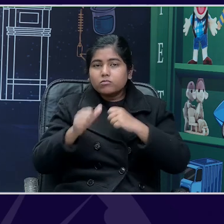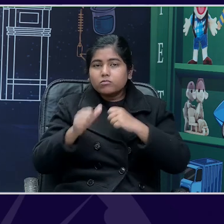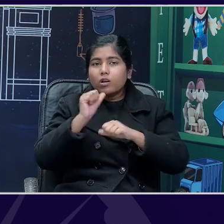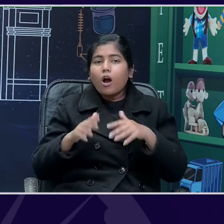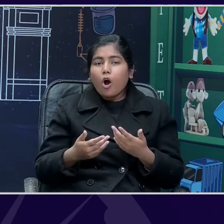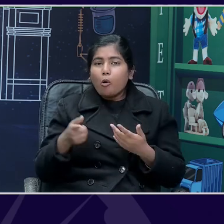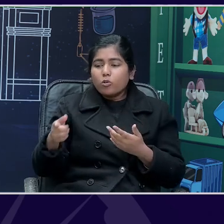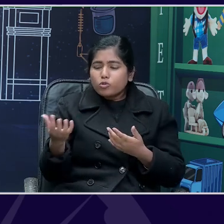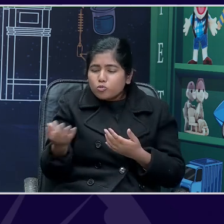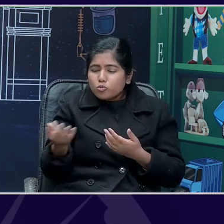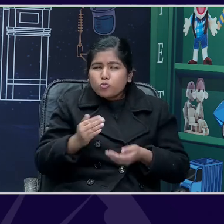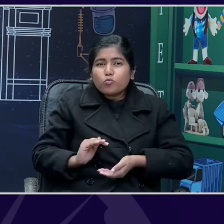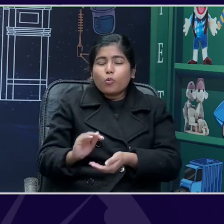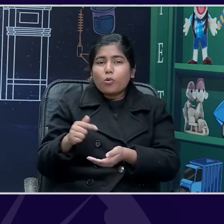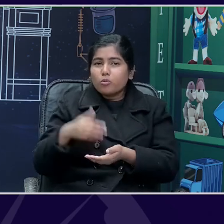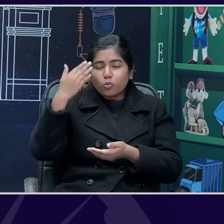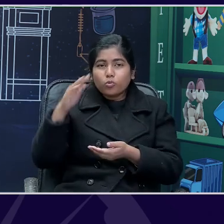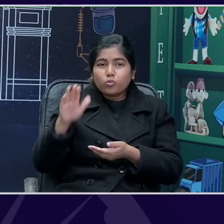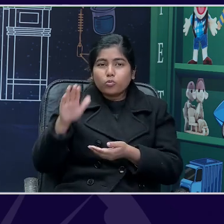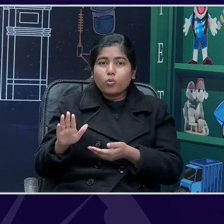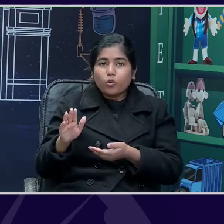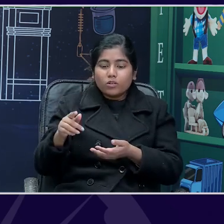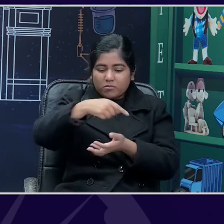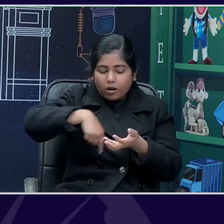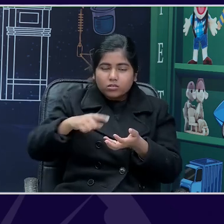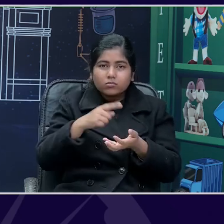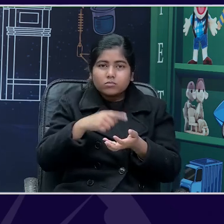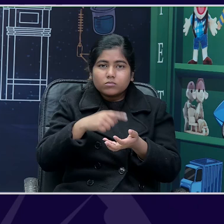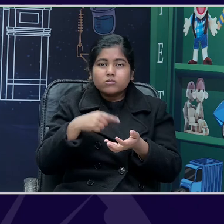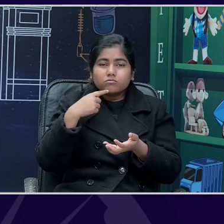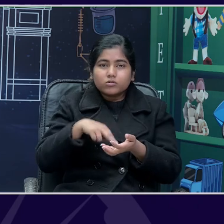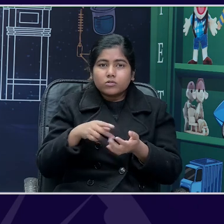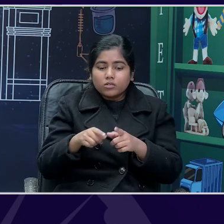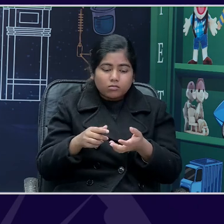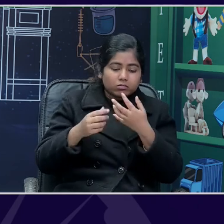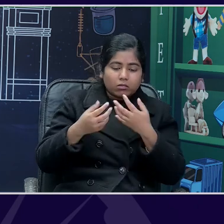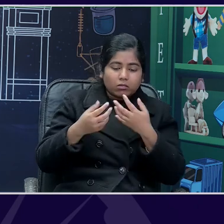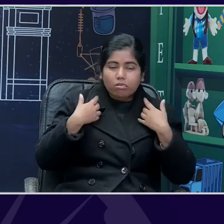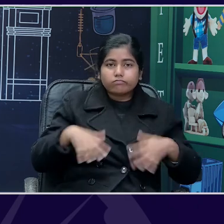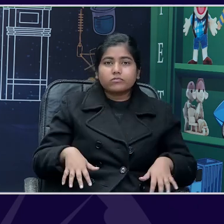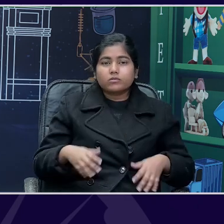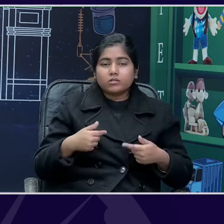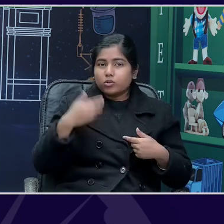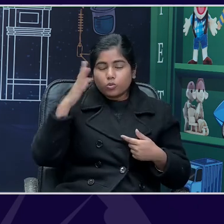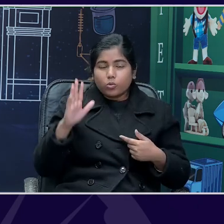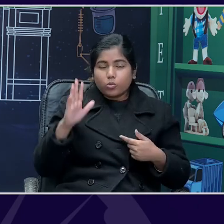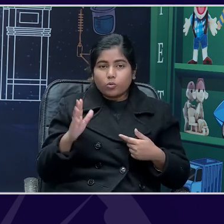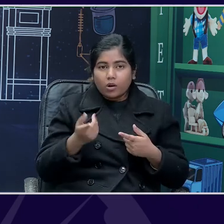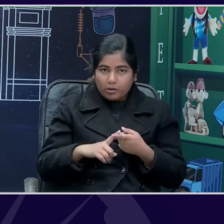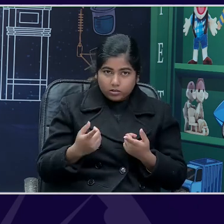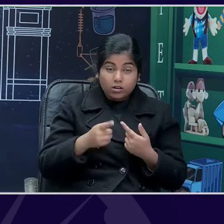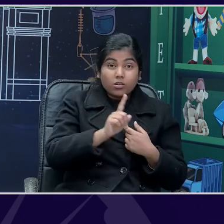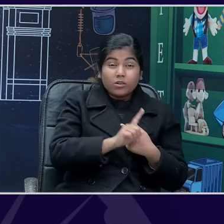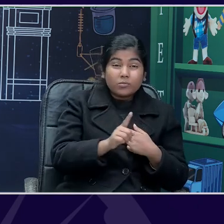drinking out of a utensil. So, he kicks it and, you know, the milk spills and he doesn't know what to do with it. But when Jody dips